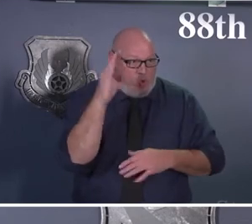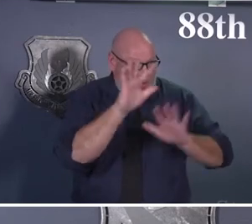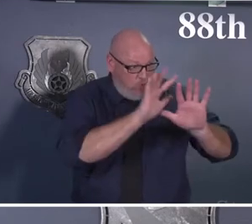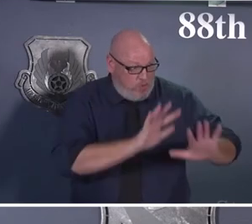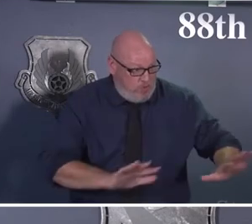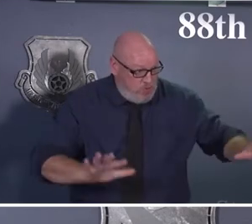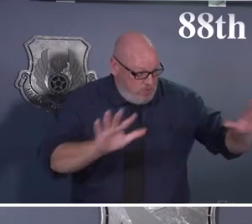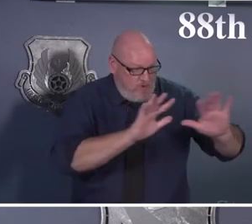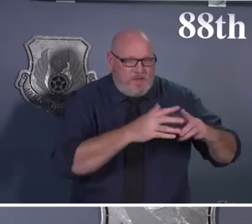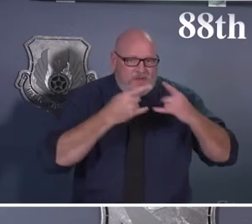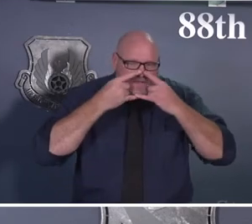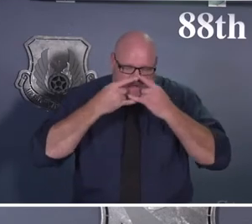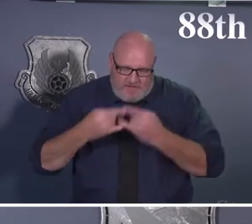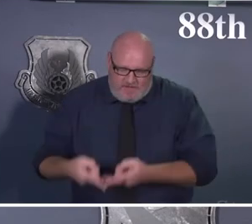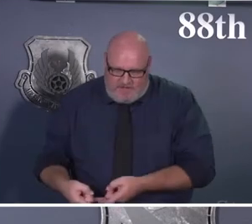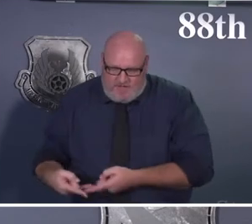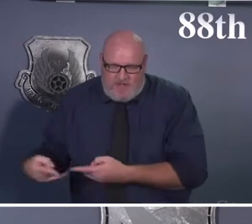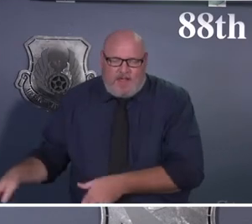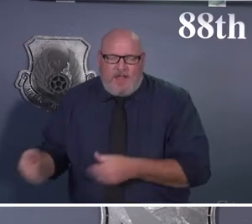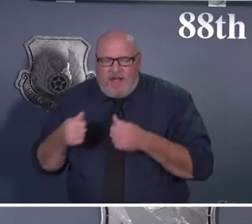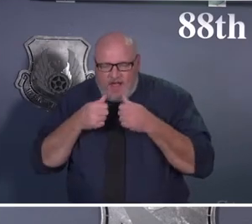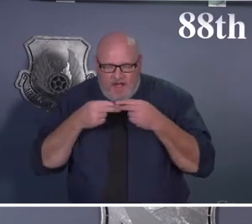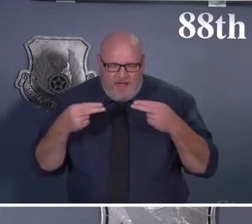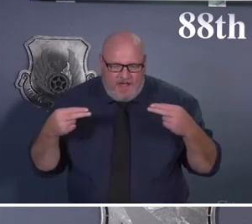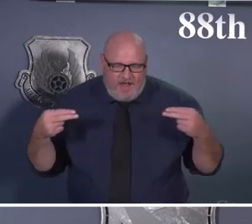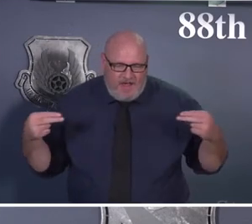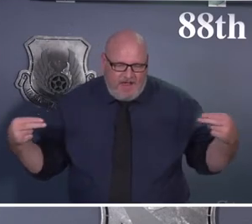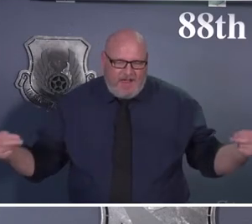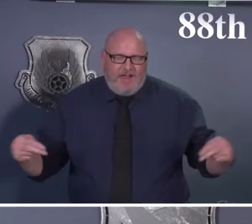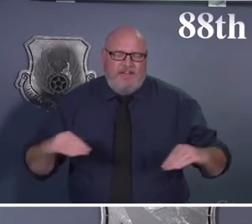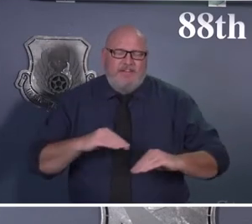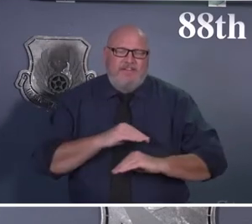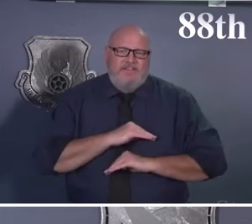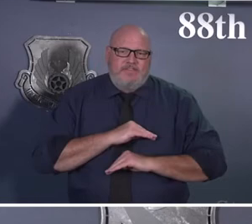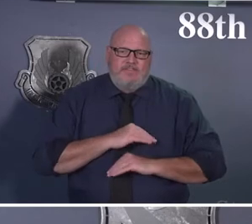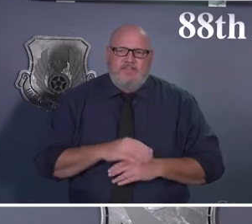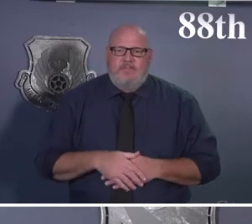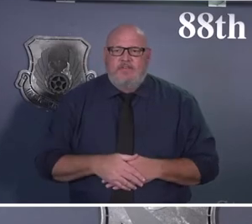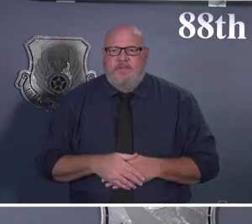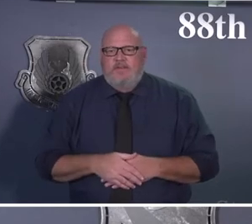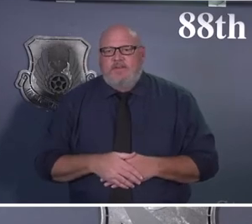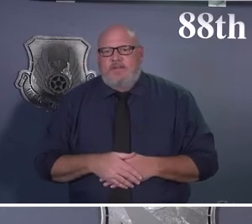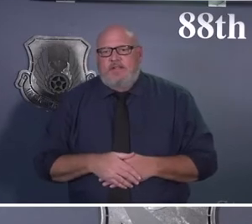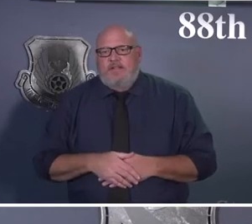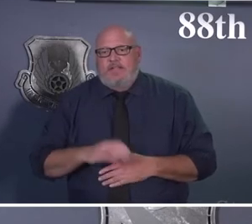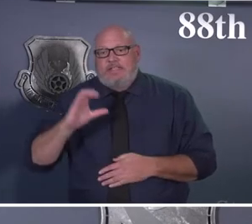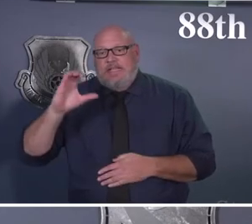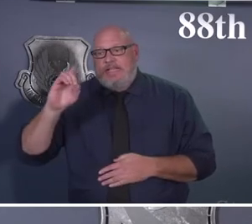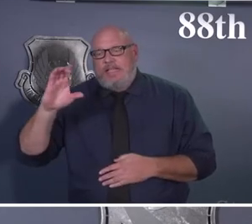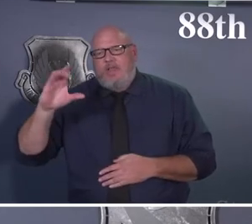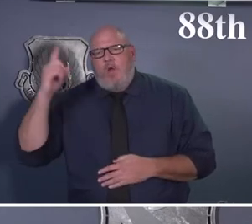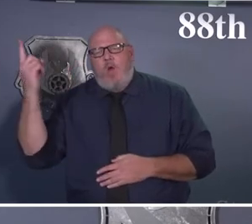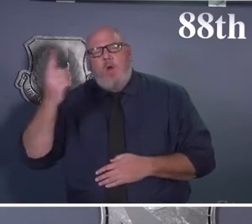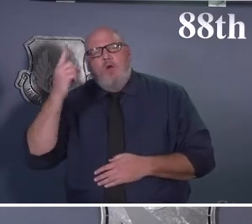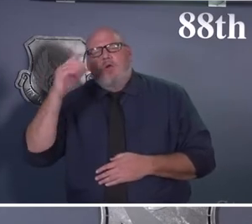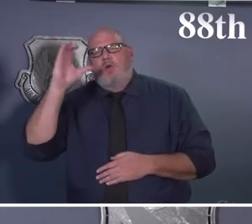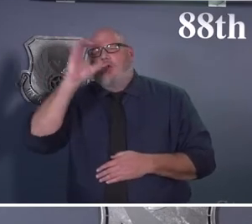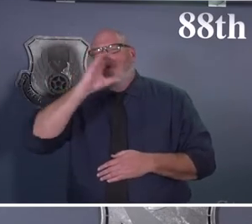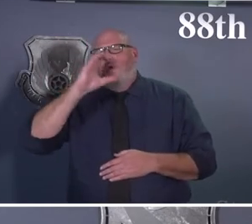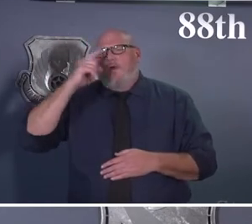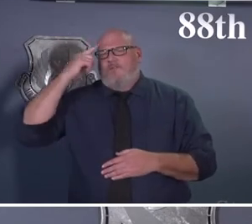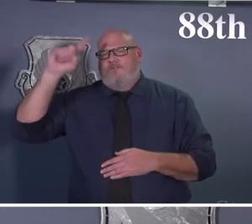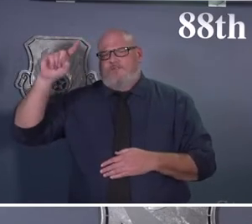CDC is always looking at the Center for Disease Control is always looking at the different recommendations out there. OSD feeds off of the